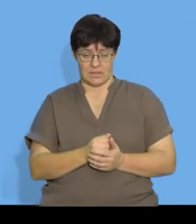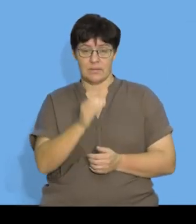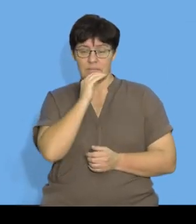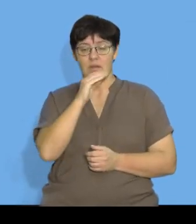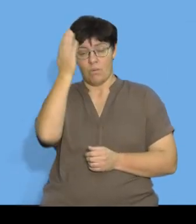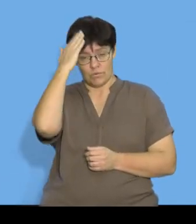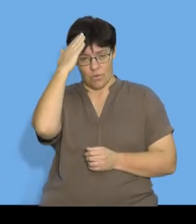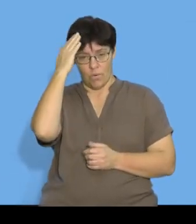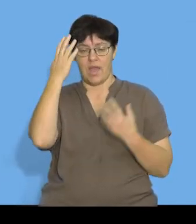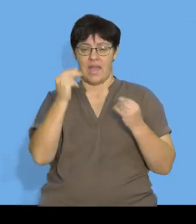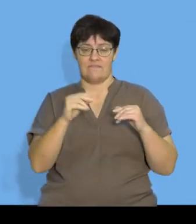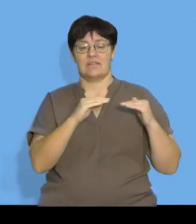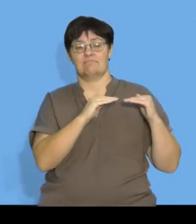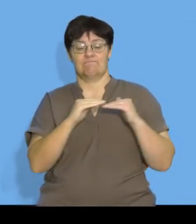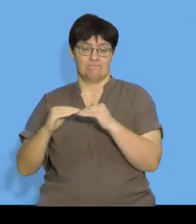a common difference